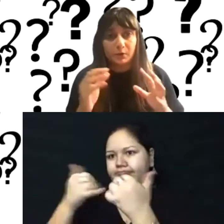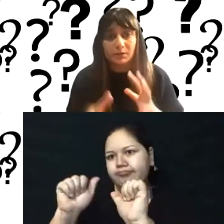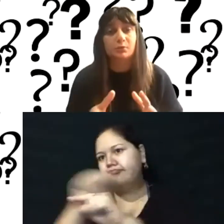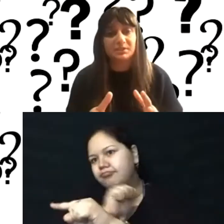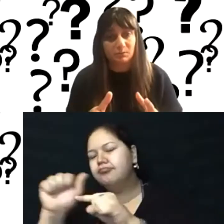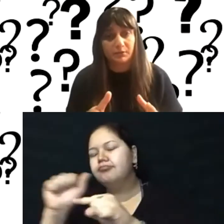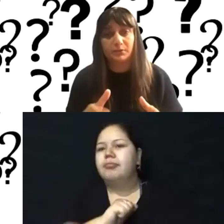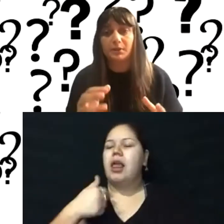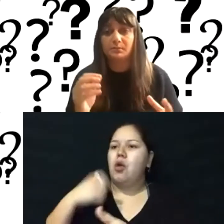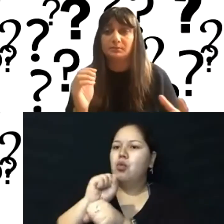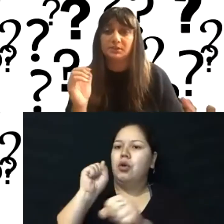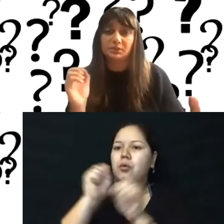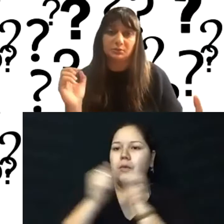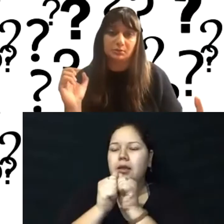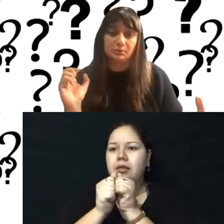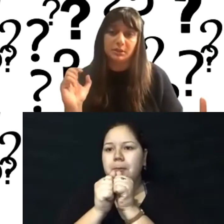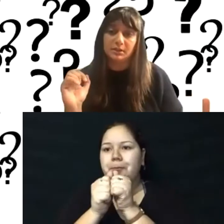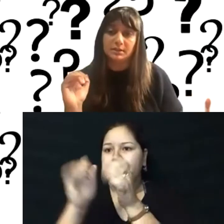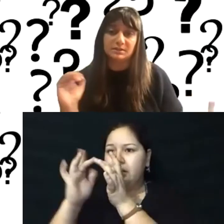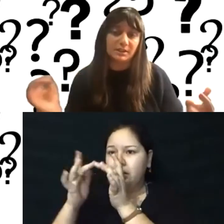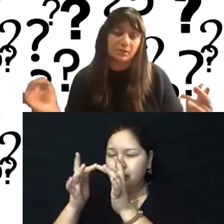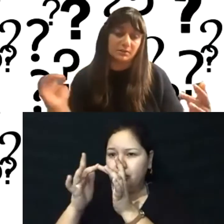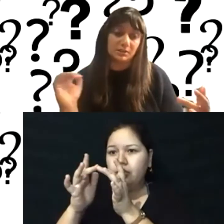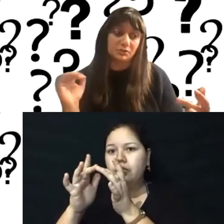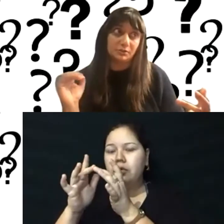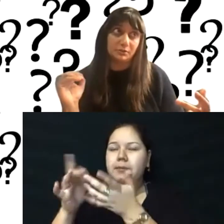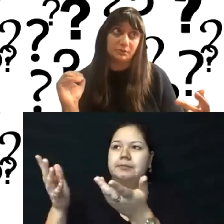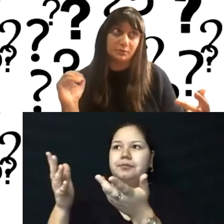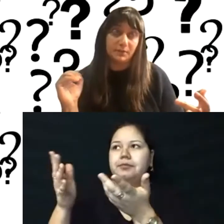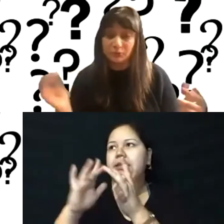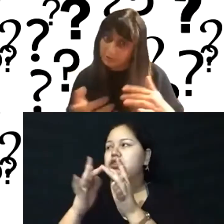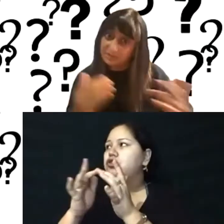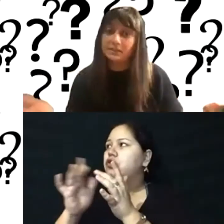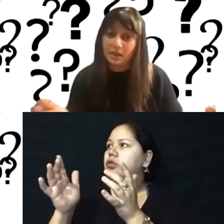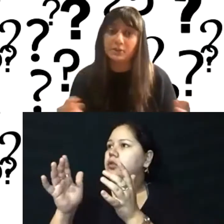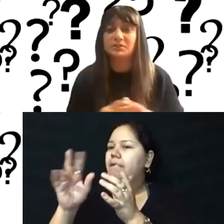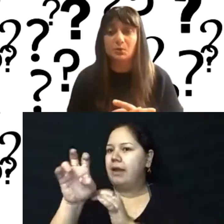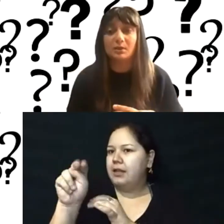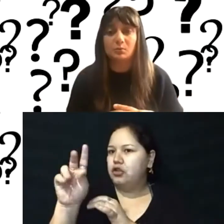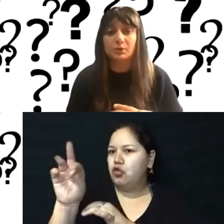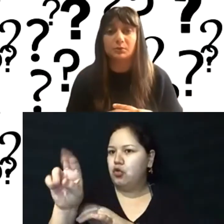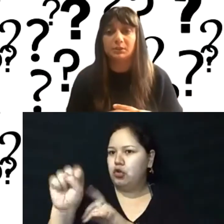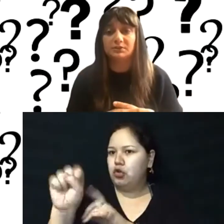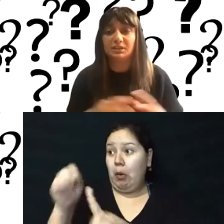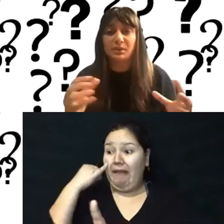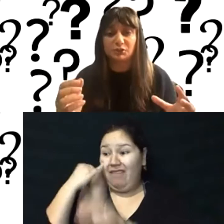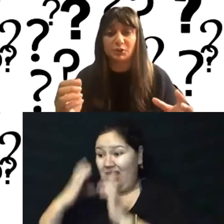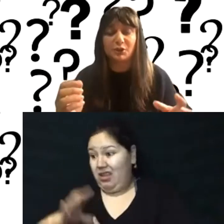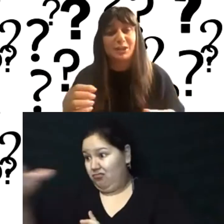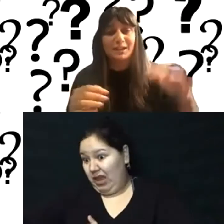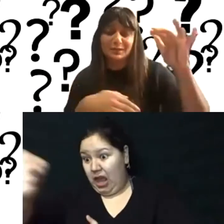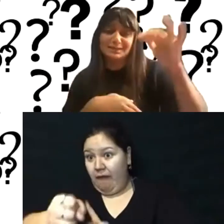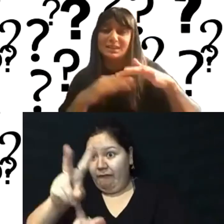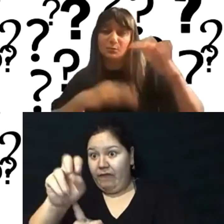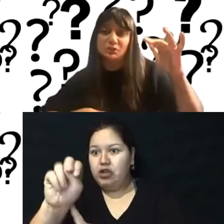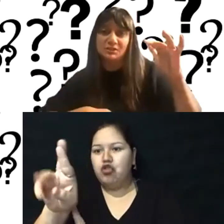I work very closely with, um, digital, uh, digital vendors that they hire. So I will work really closely to make sure